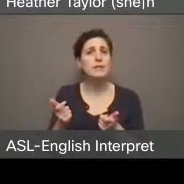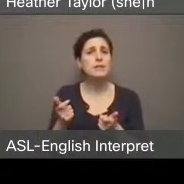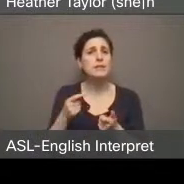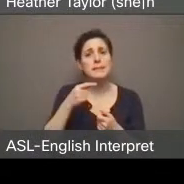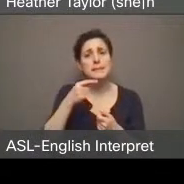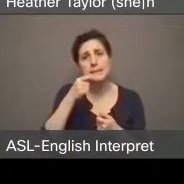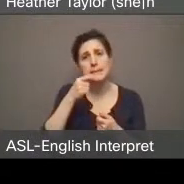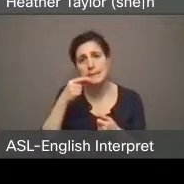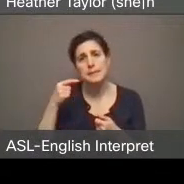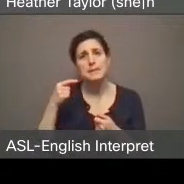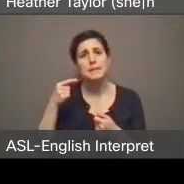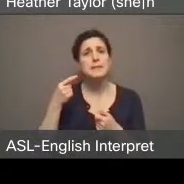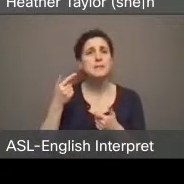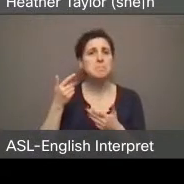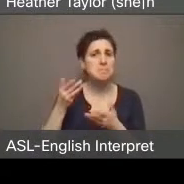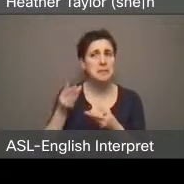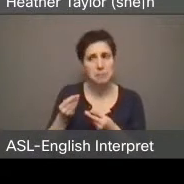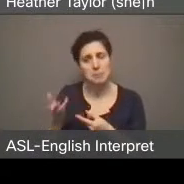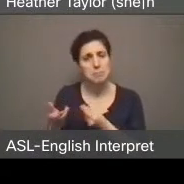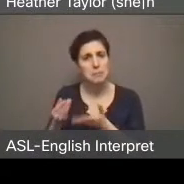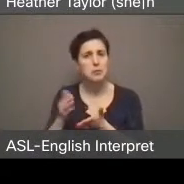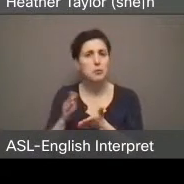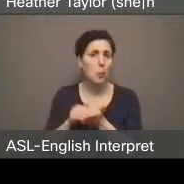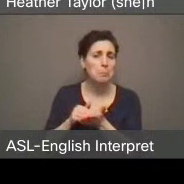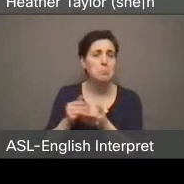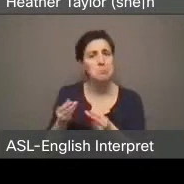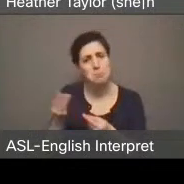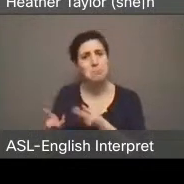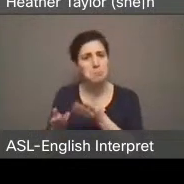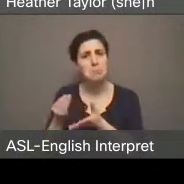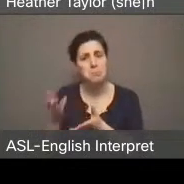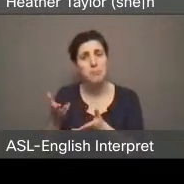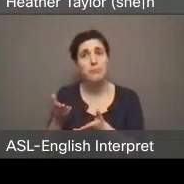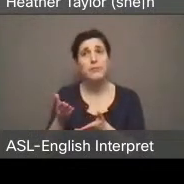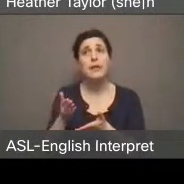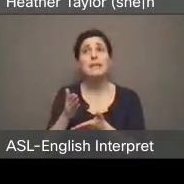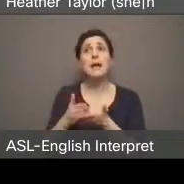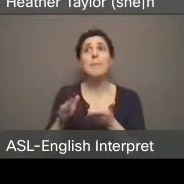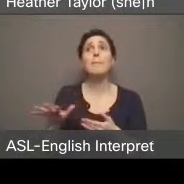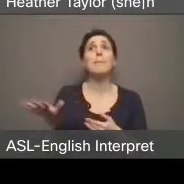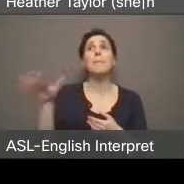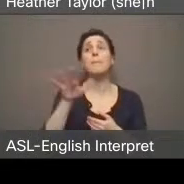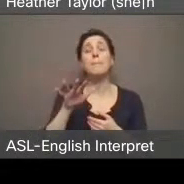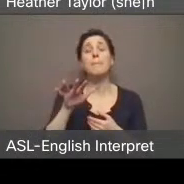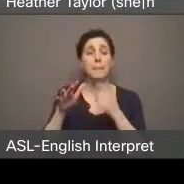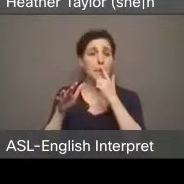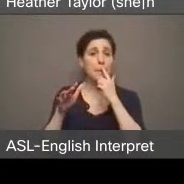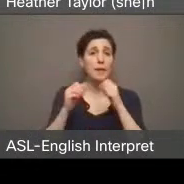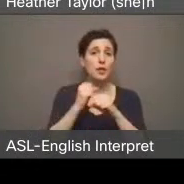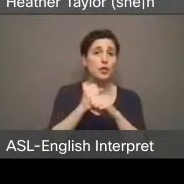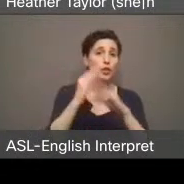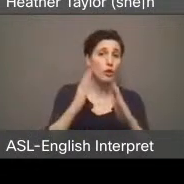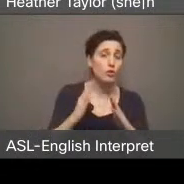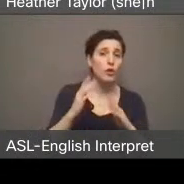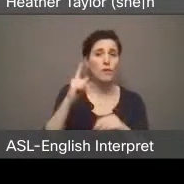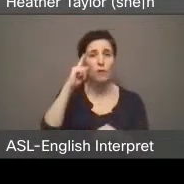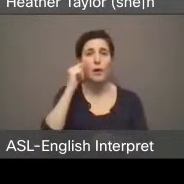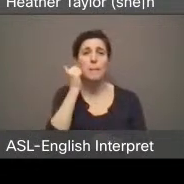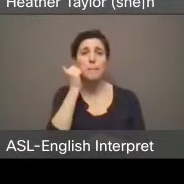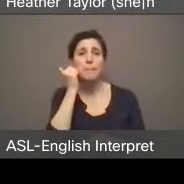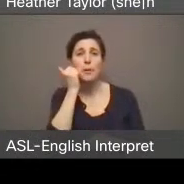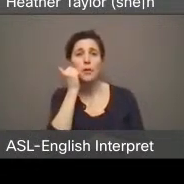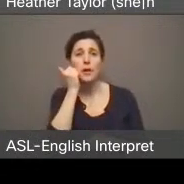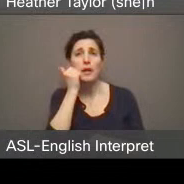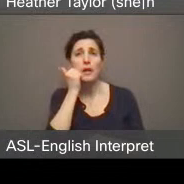And one thing that I know is in short supply and drop ins across the city, as well as shelters are menstrual products and incontinence